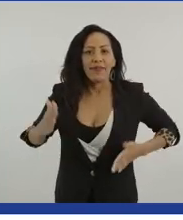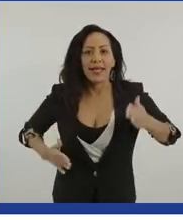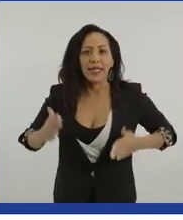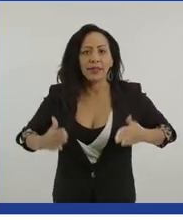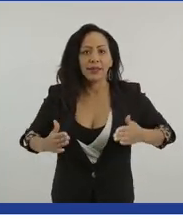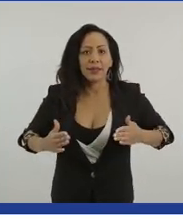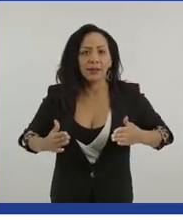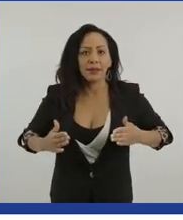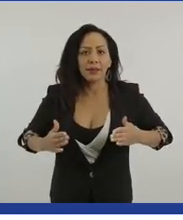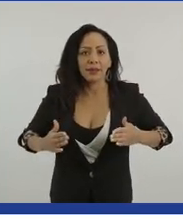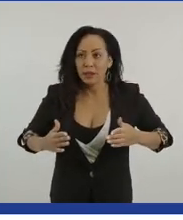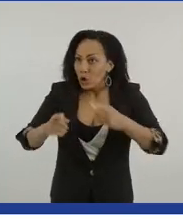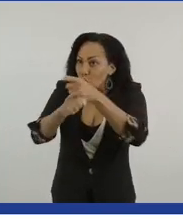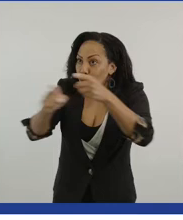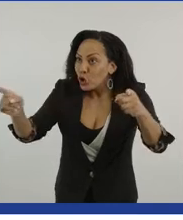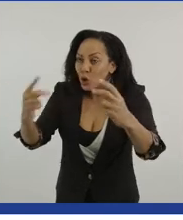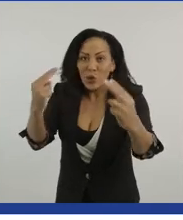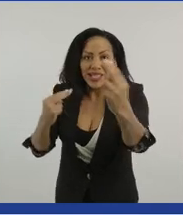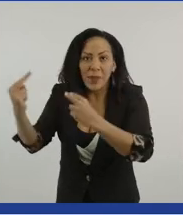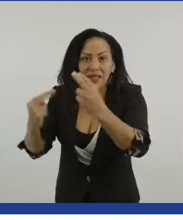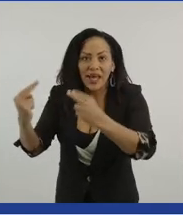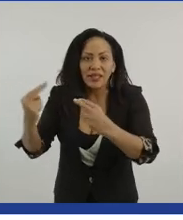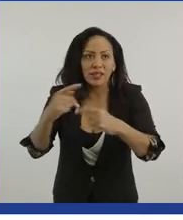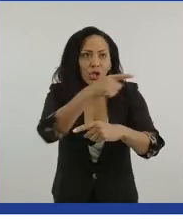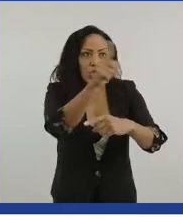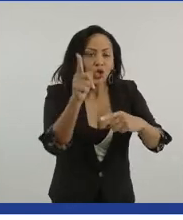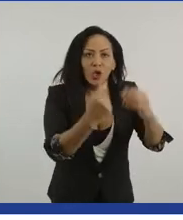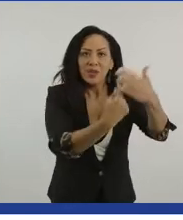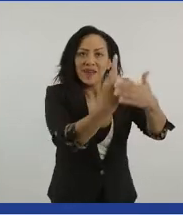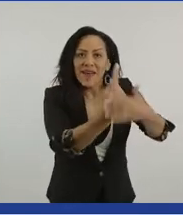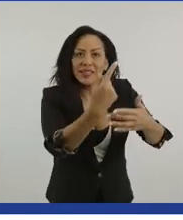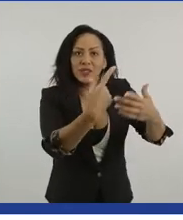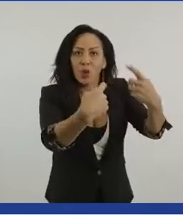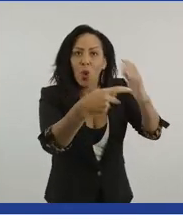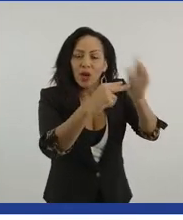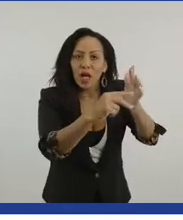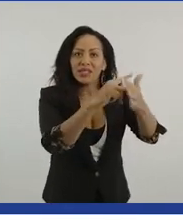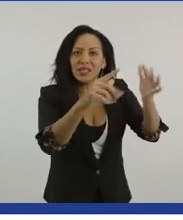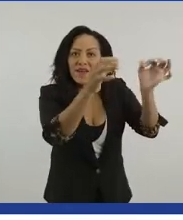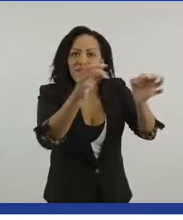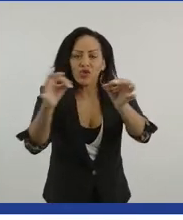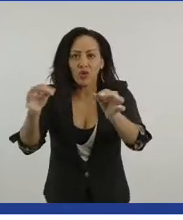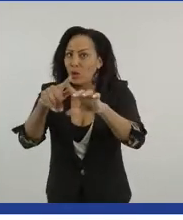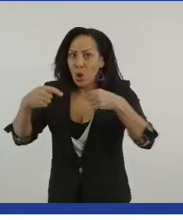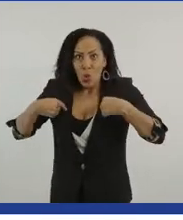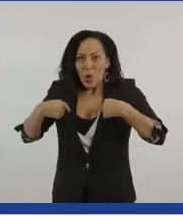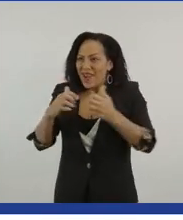you as spectators, administrators, officials as highly as